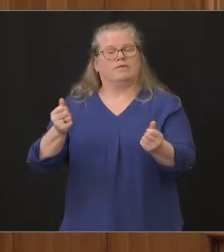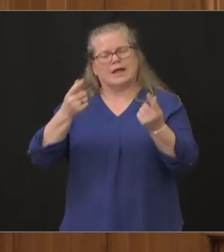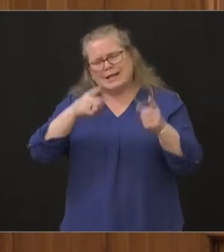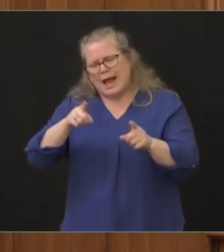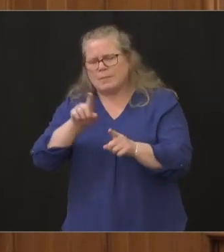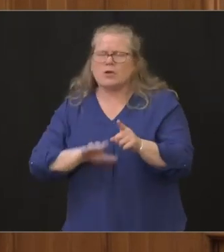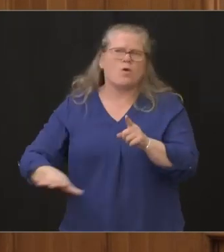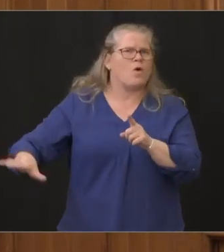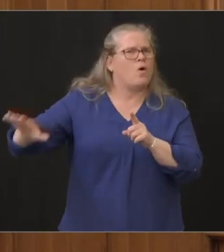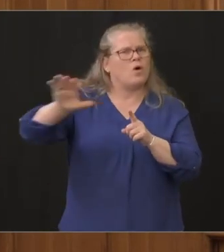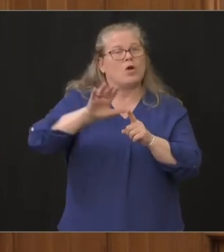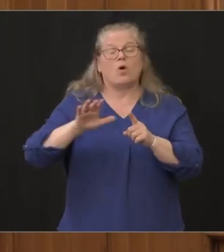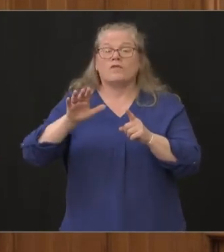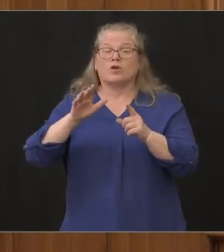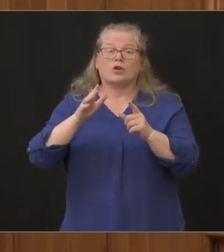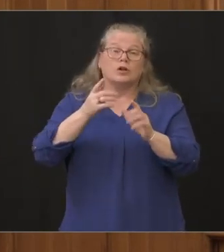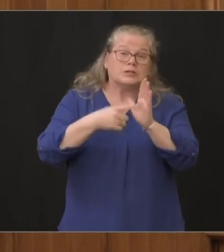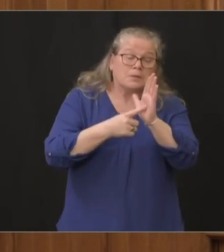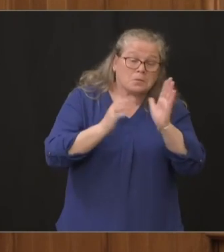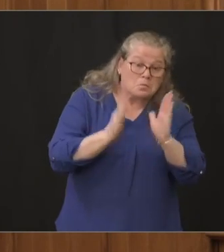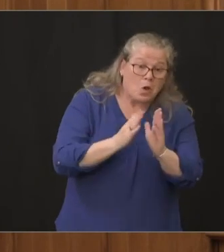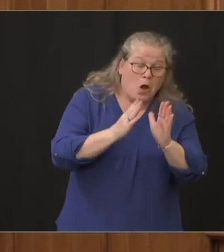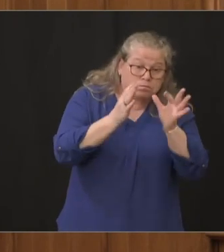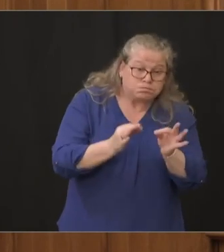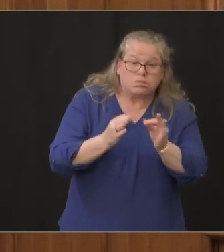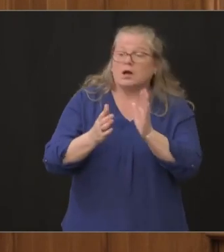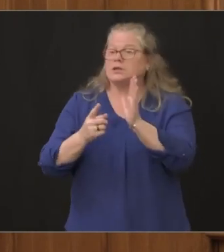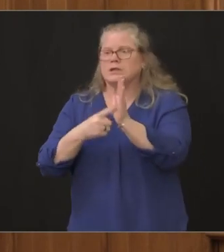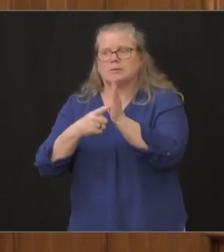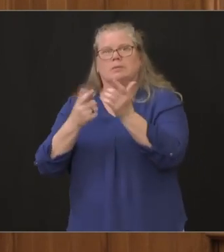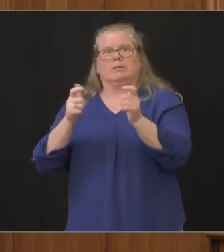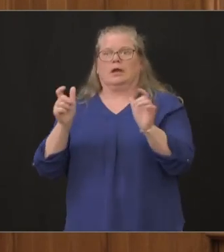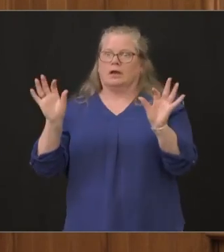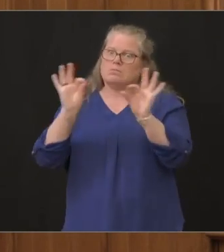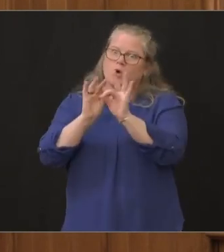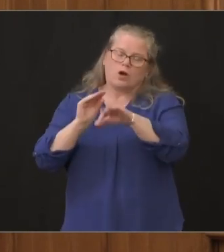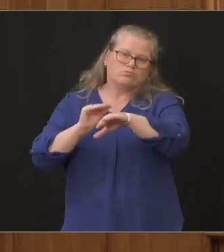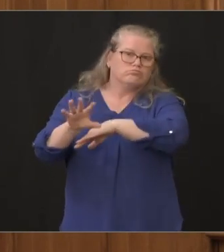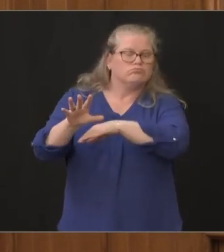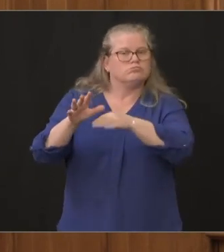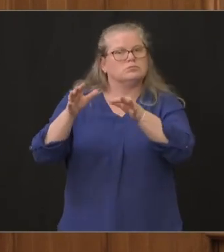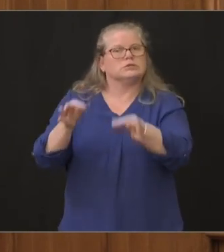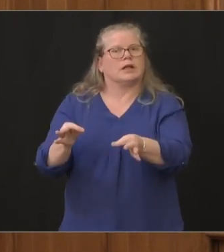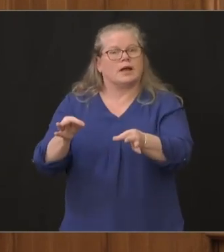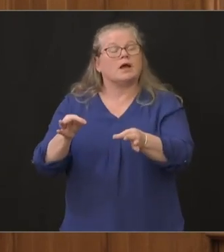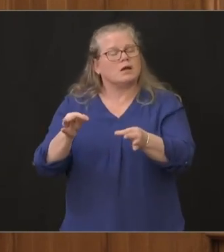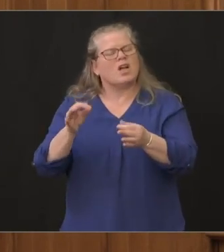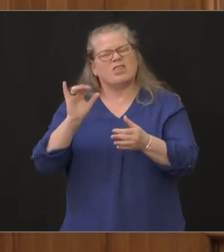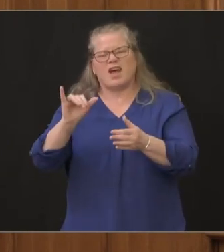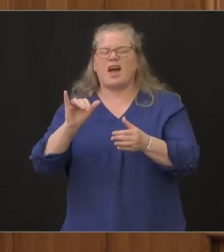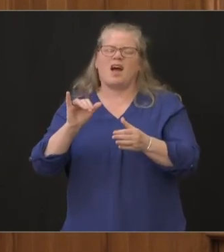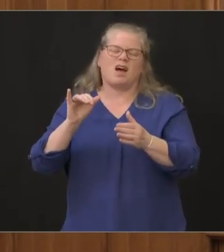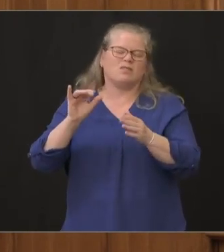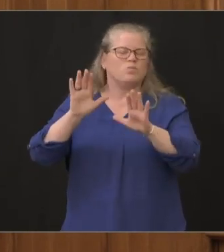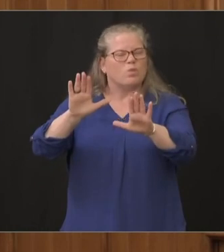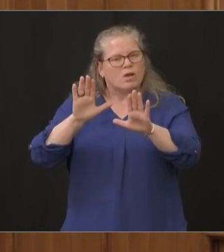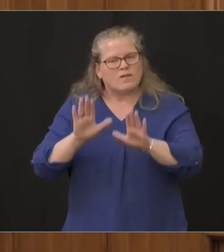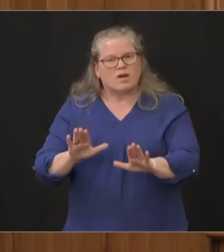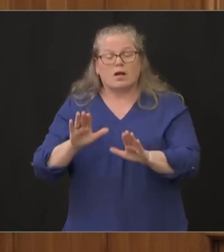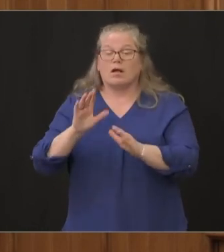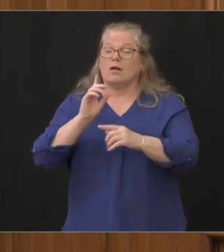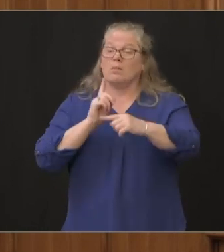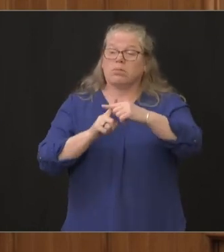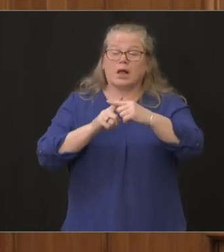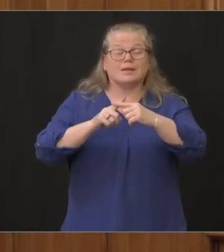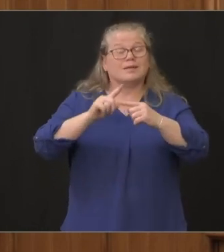which are which is truly critical the the generosity from the community from large companies to